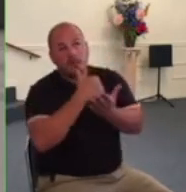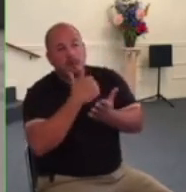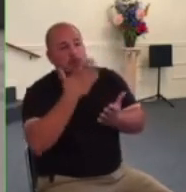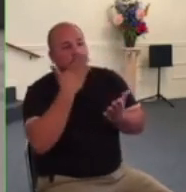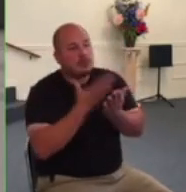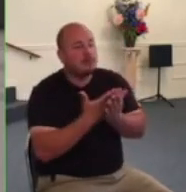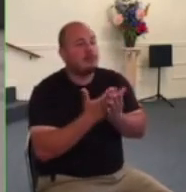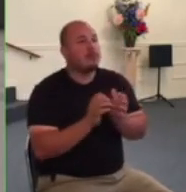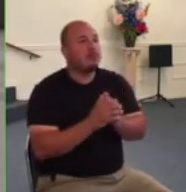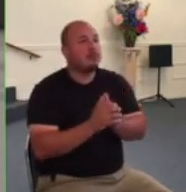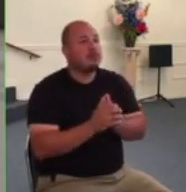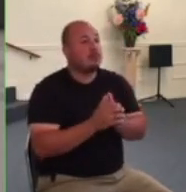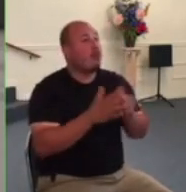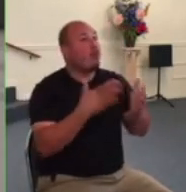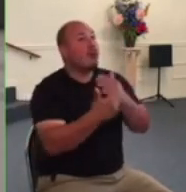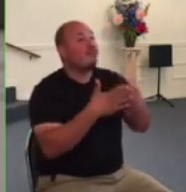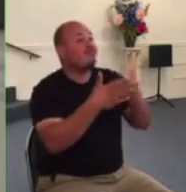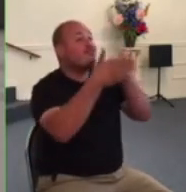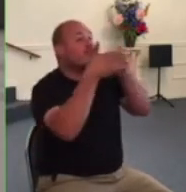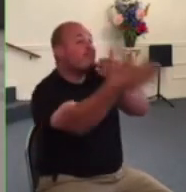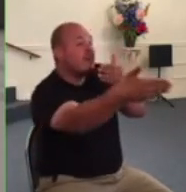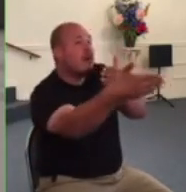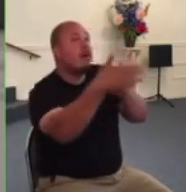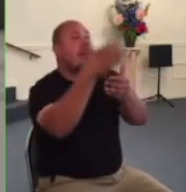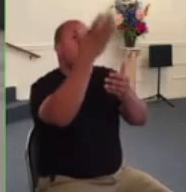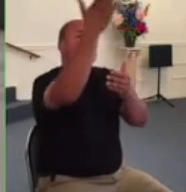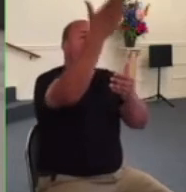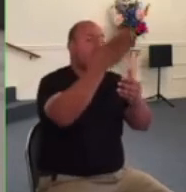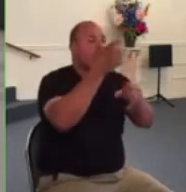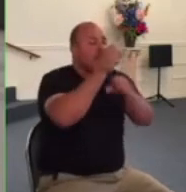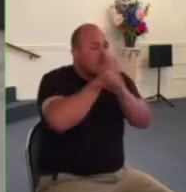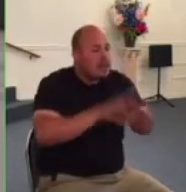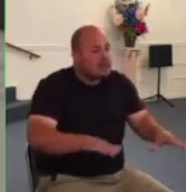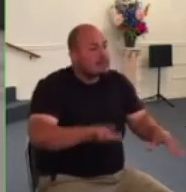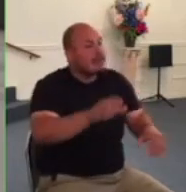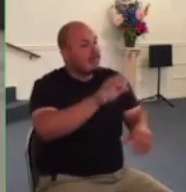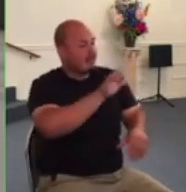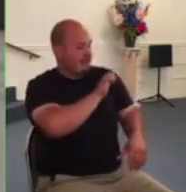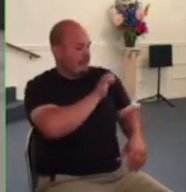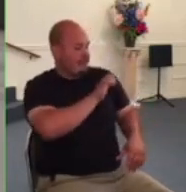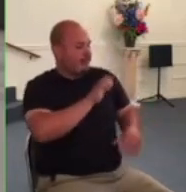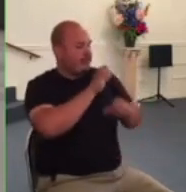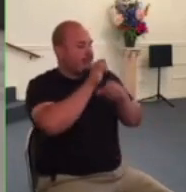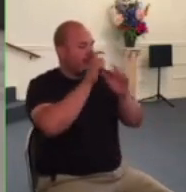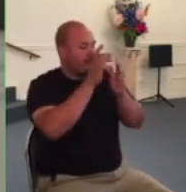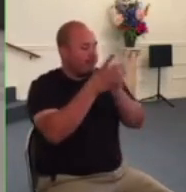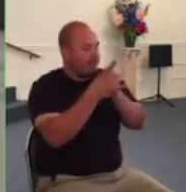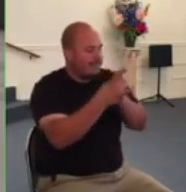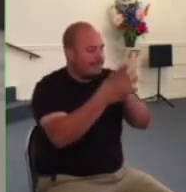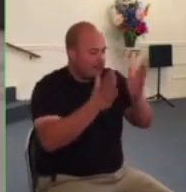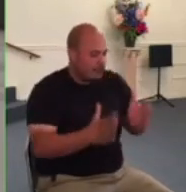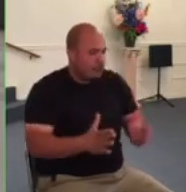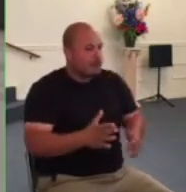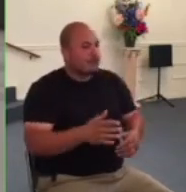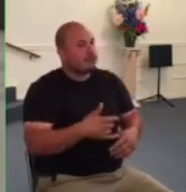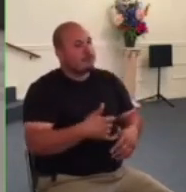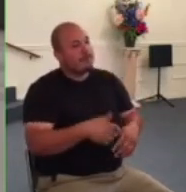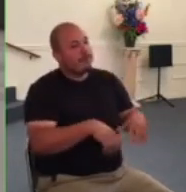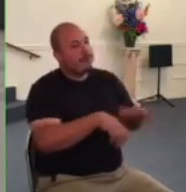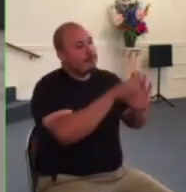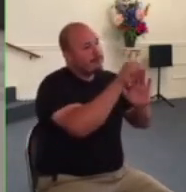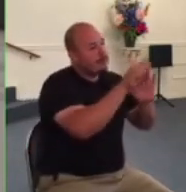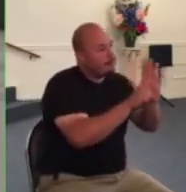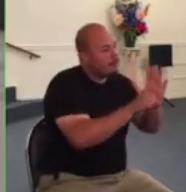help us would you bless our leaders would you bless our president and our congress would you bless our governor and the state legislature would you bless our